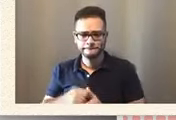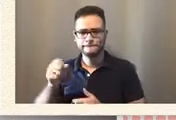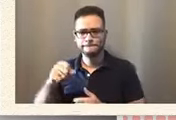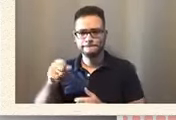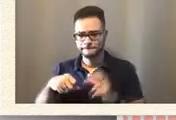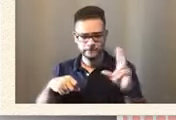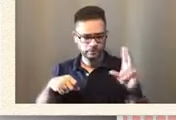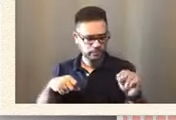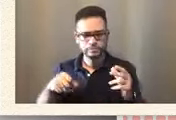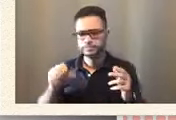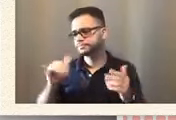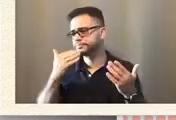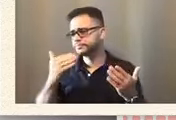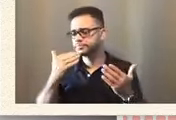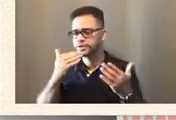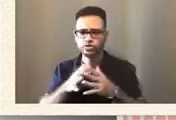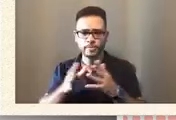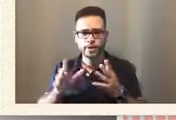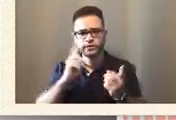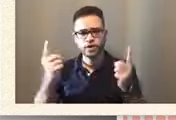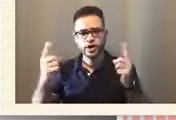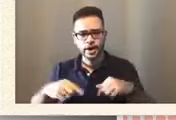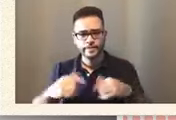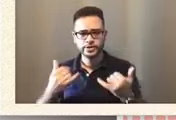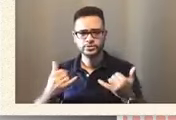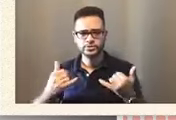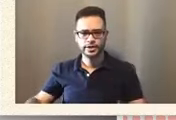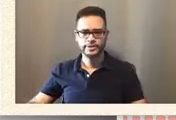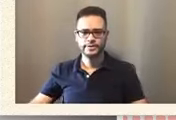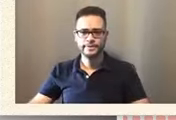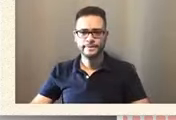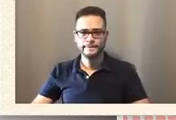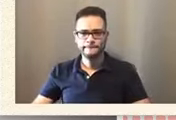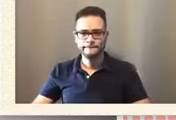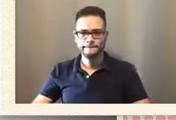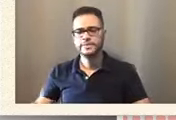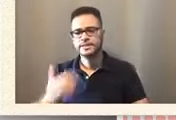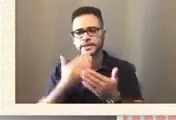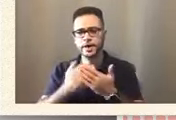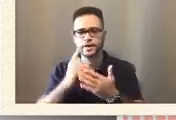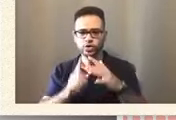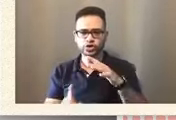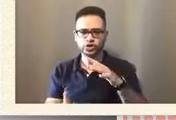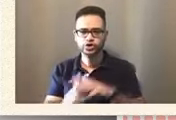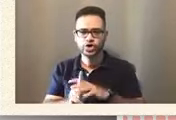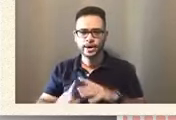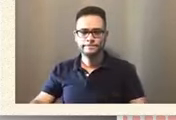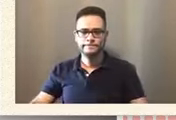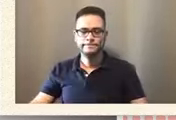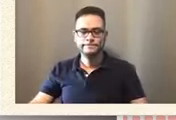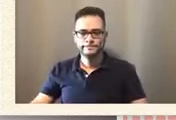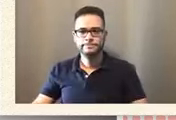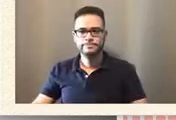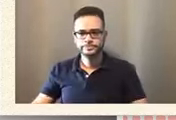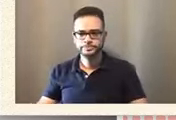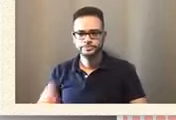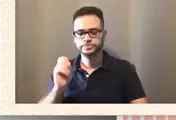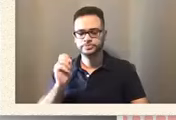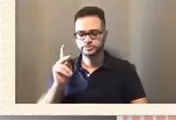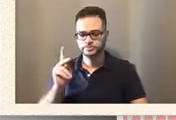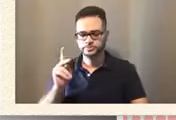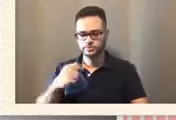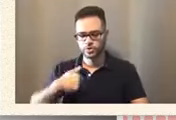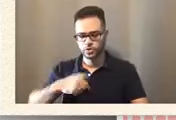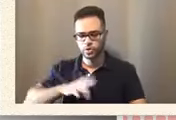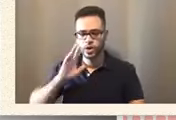so much for coming today. For showing up. Thank you. Okay. And then we're going to start because I